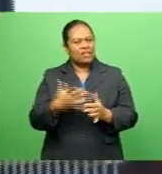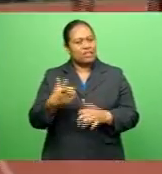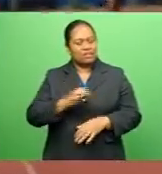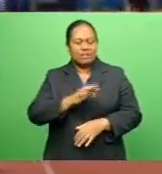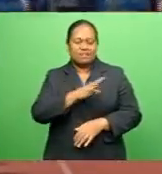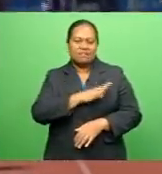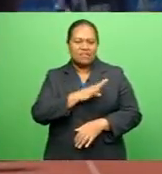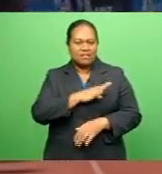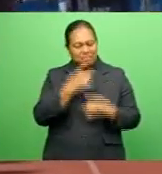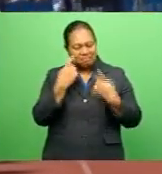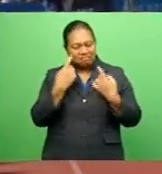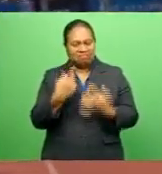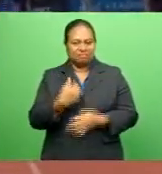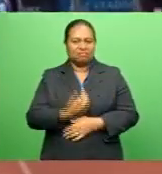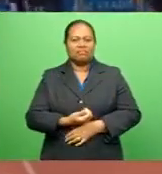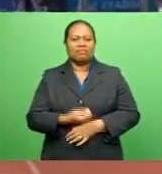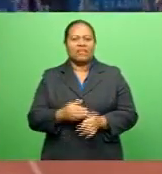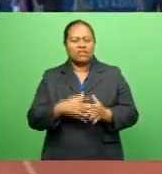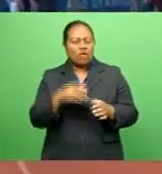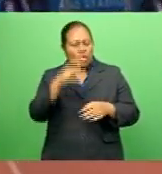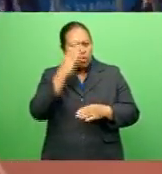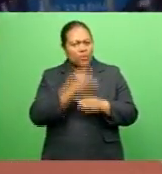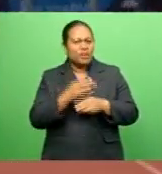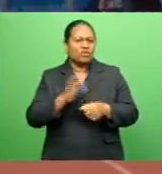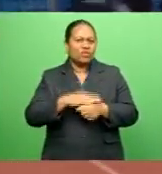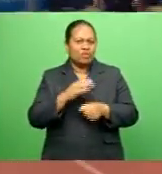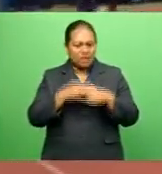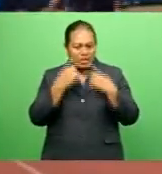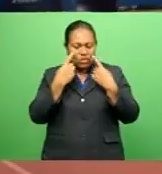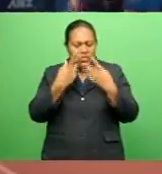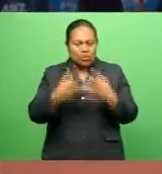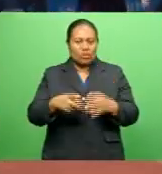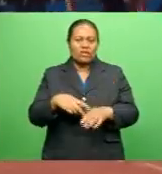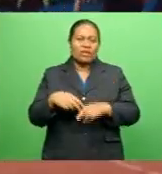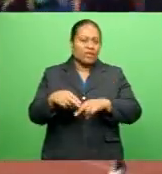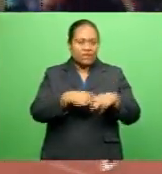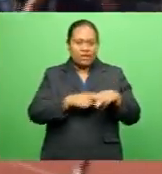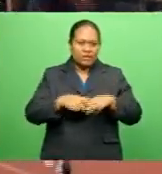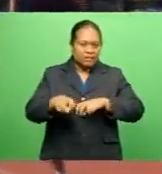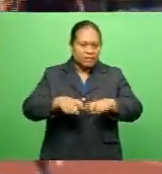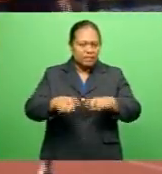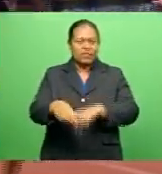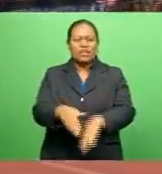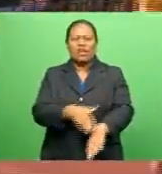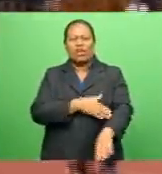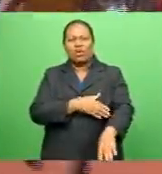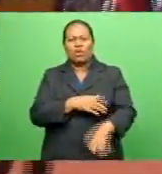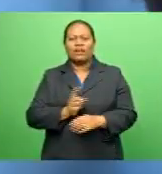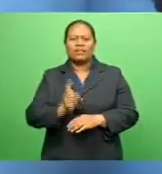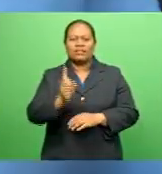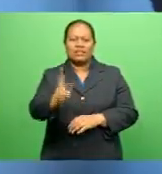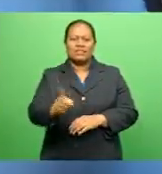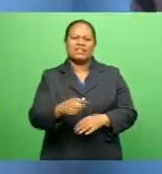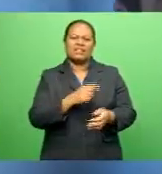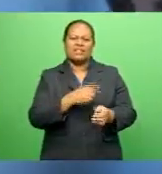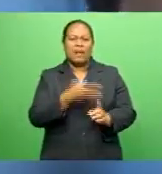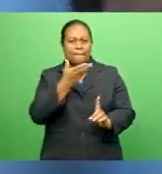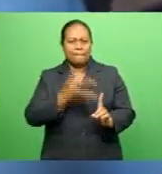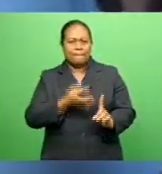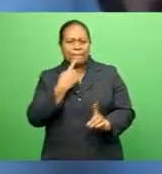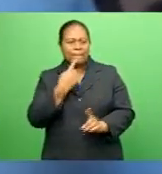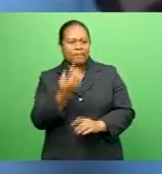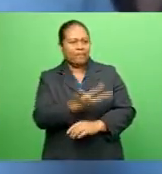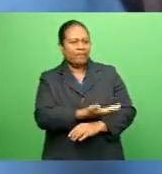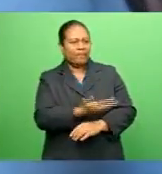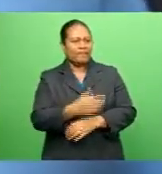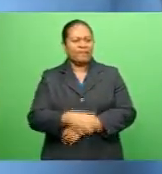my school Another athlete hoping to make a mark at the Fiji finals Is the son of former long-distance runner Justin Hunter Maybe if I just